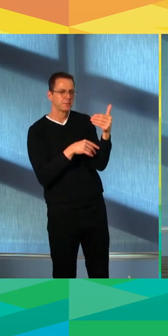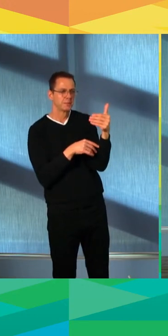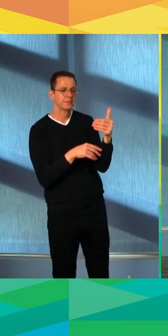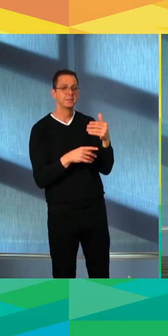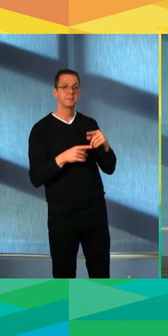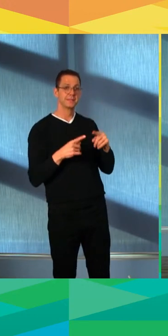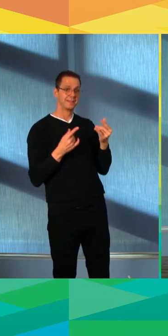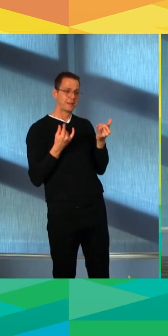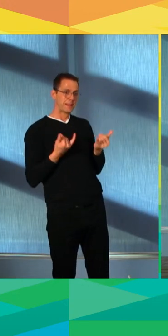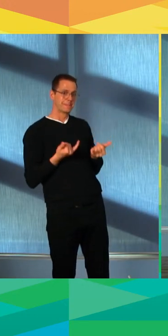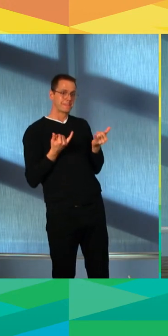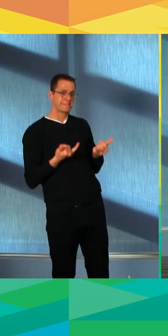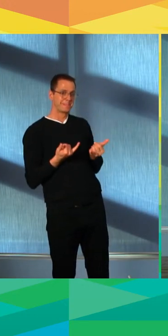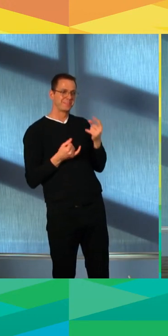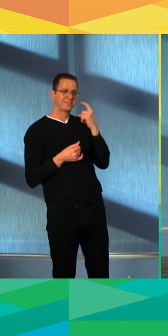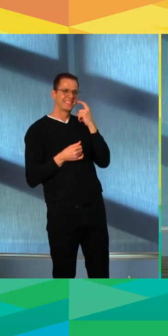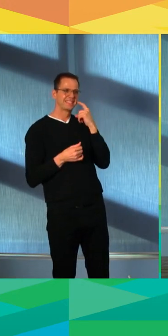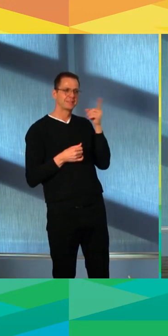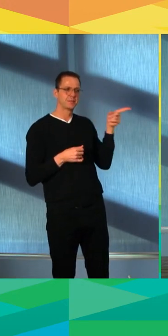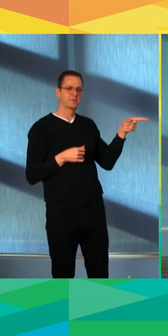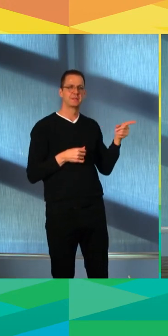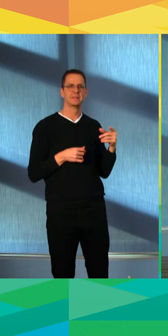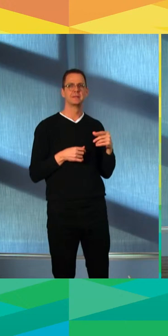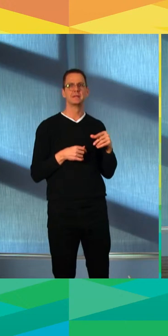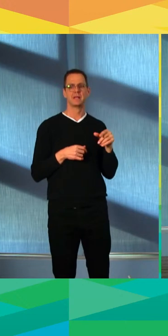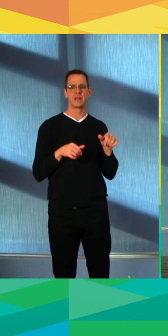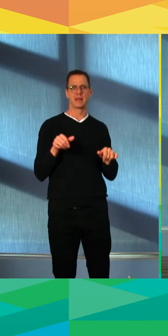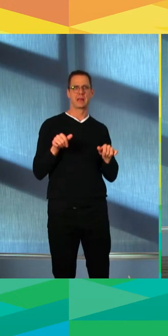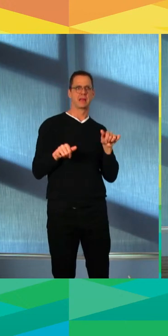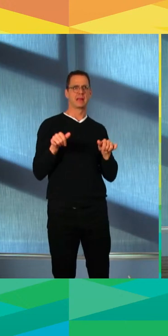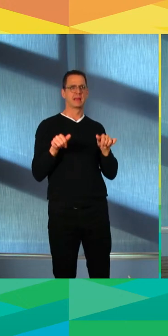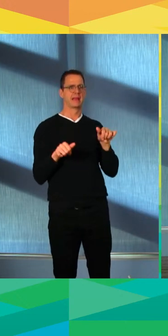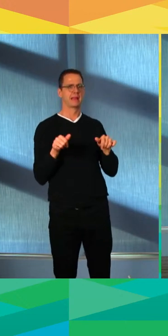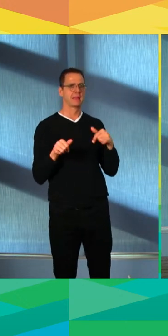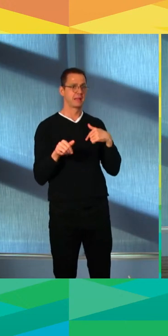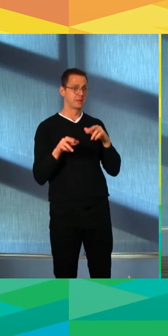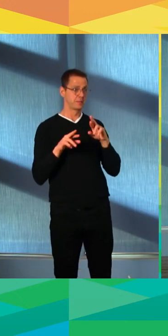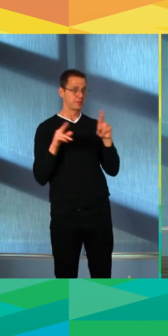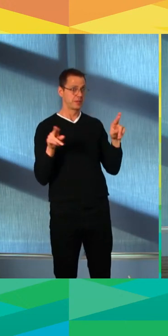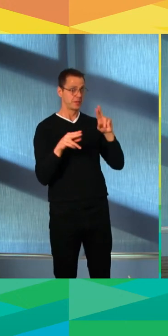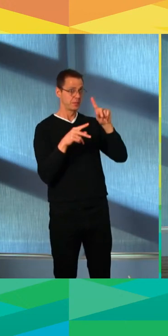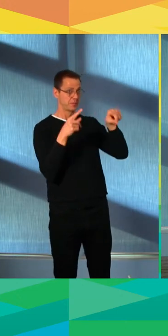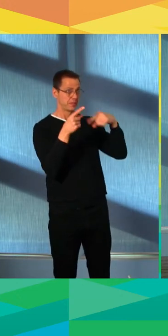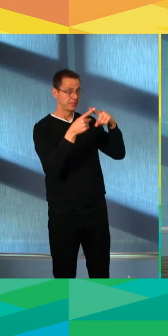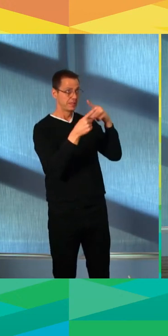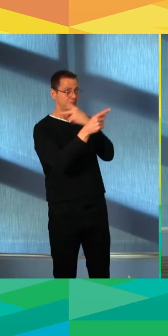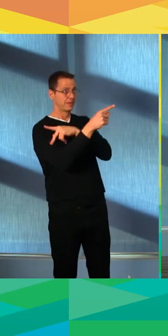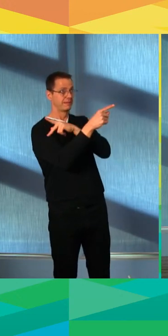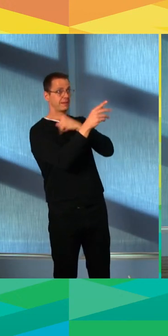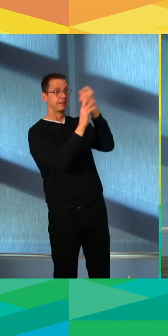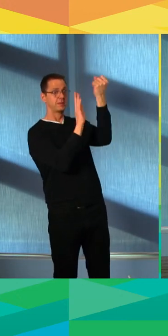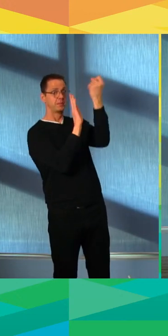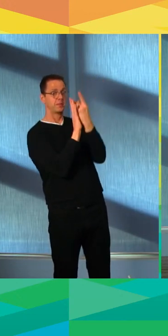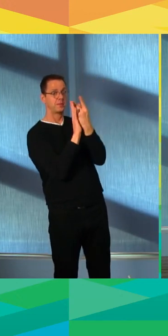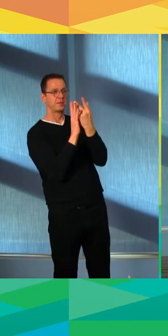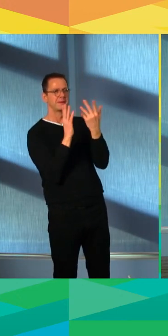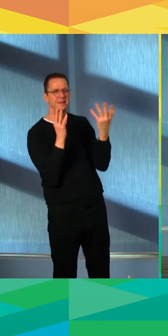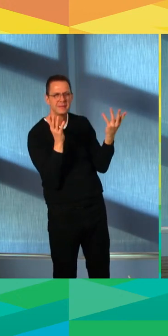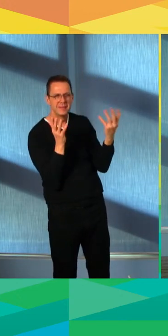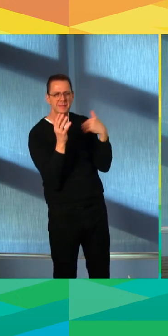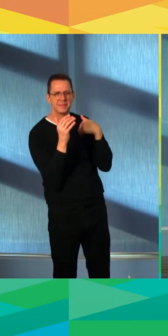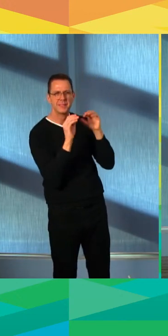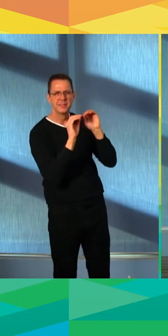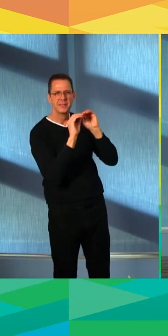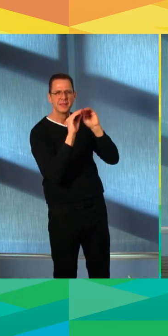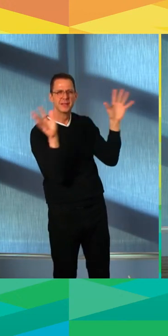you made it sound as though we're ready if and when the province is. So could you clarify what's happening when we can expect maybe